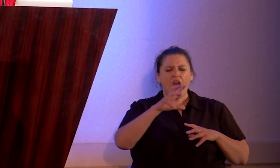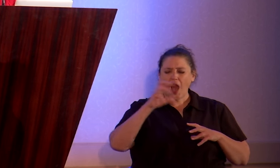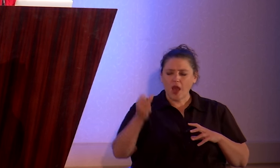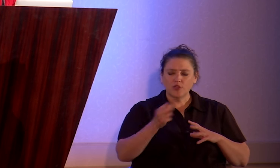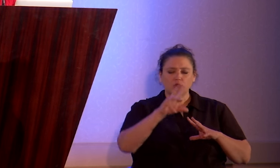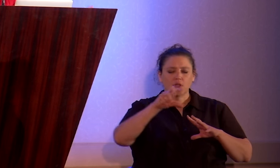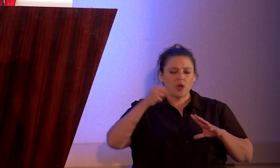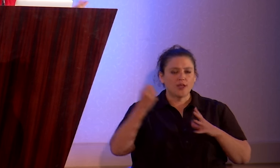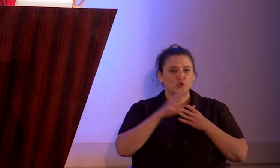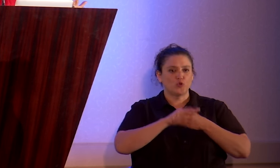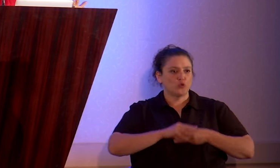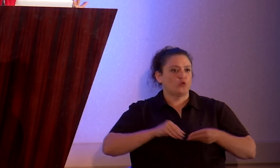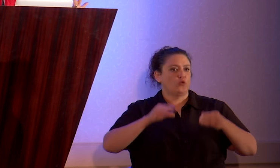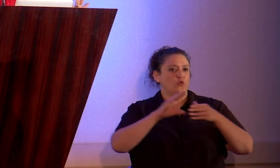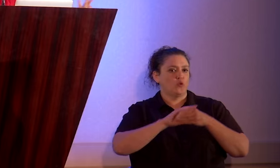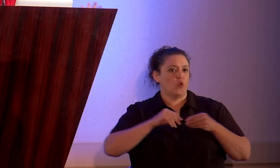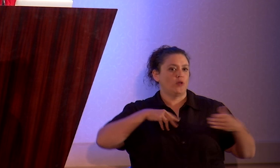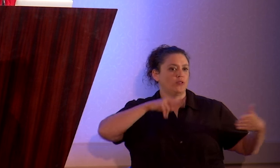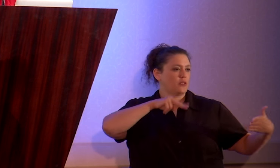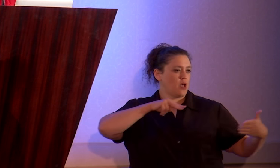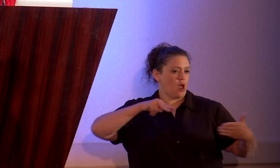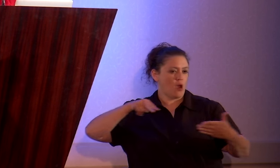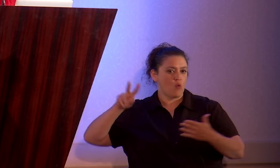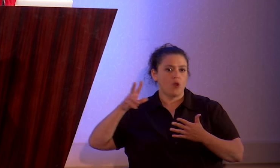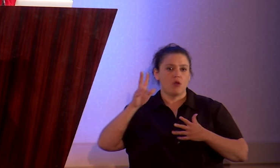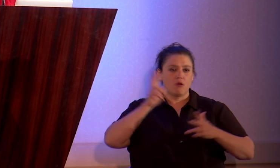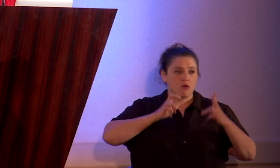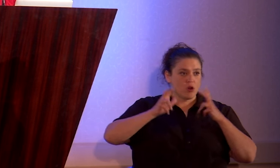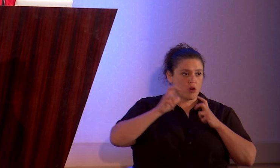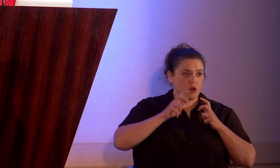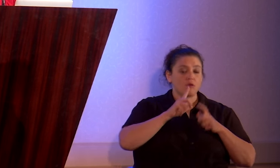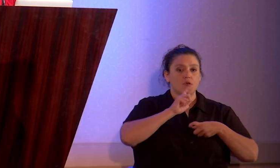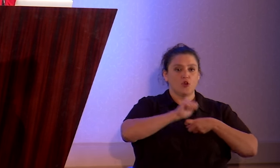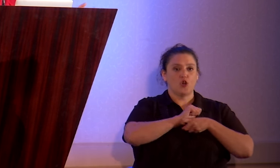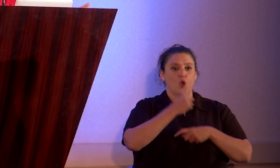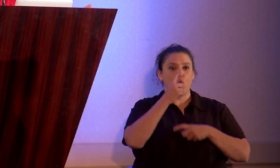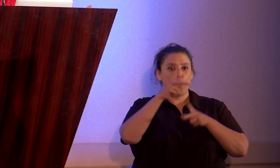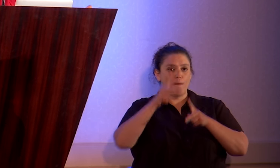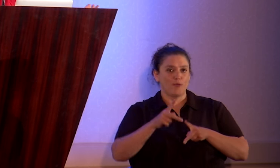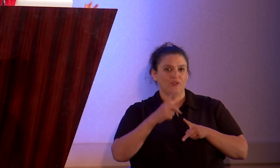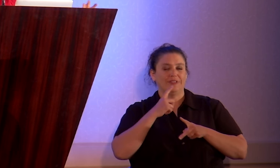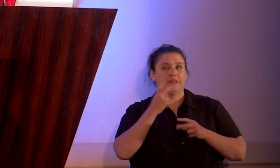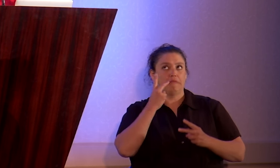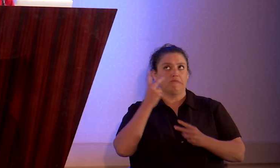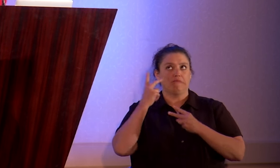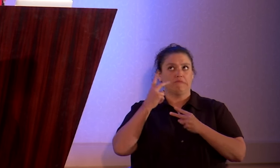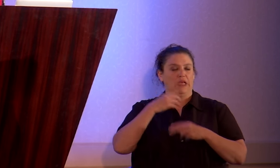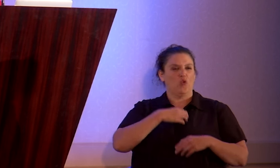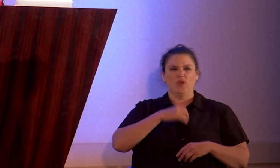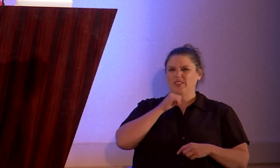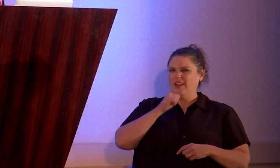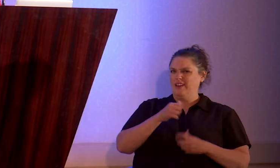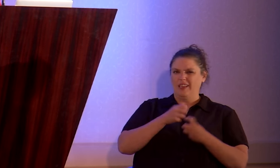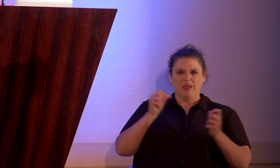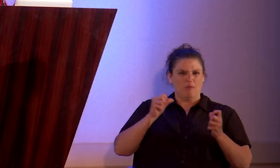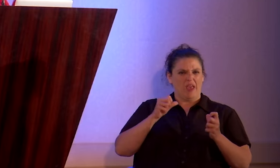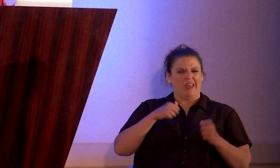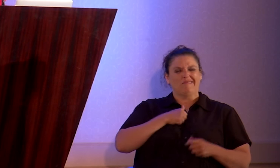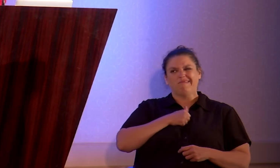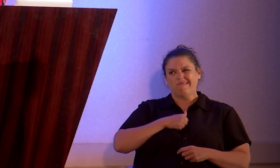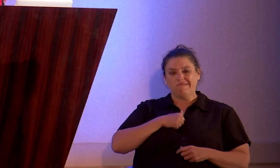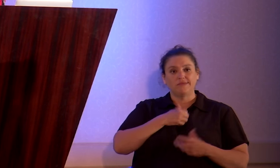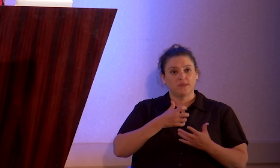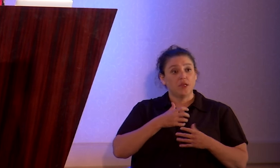out stories that I read and heard, literally one person said they regretted it. Everybody else said that